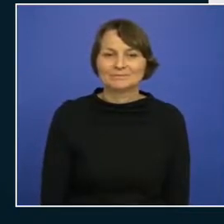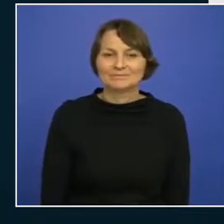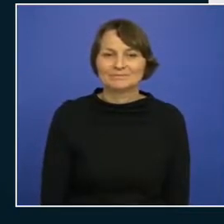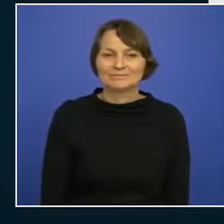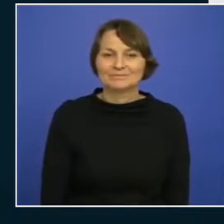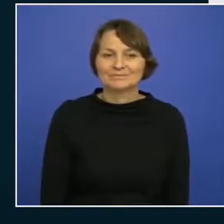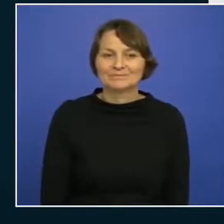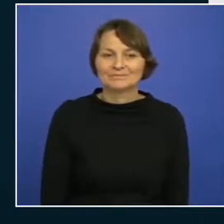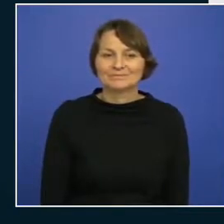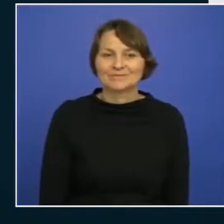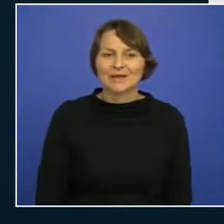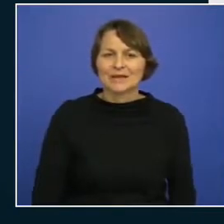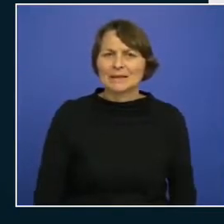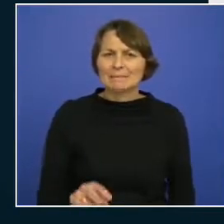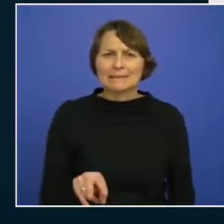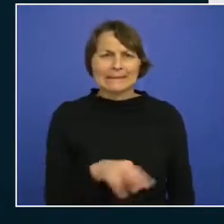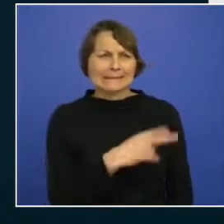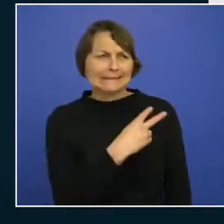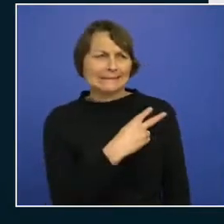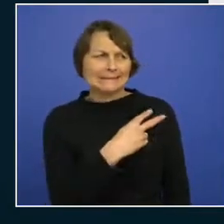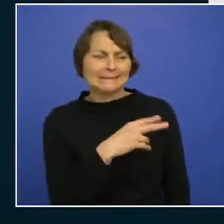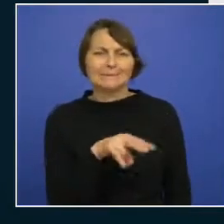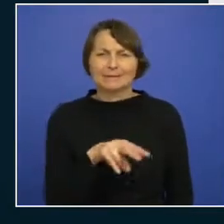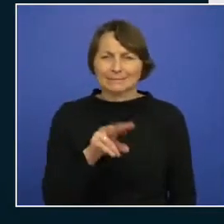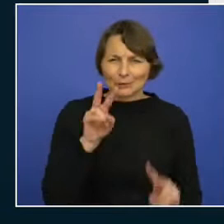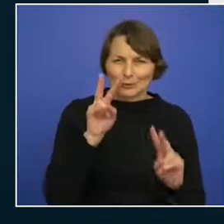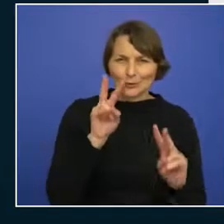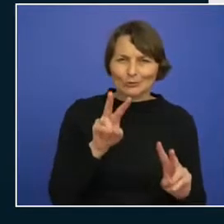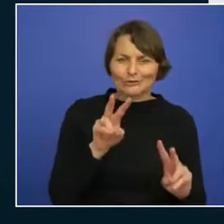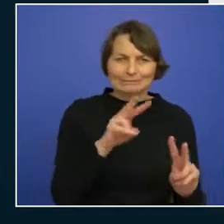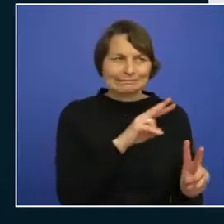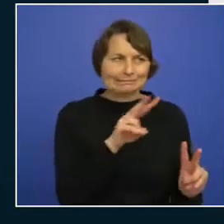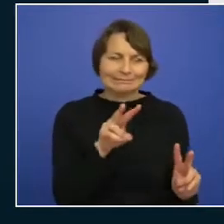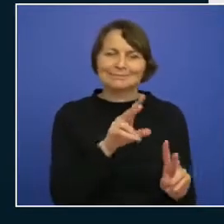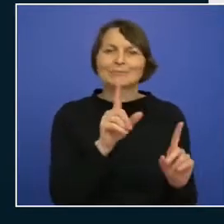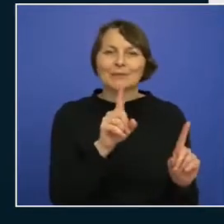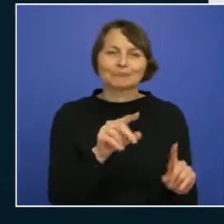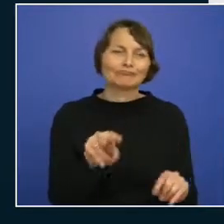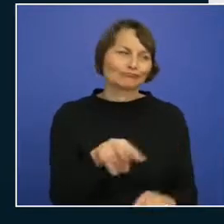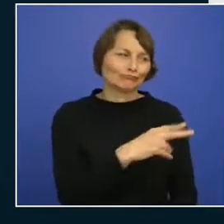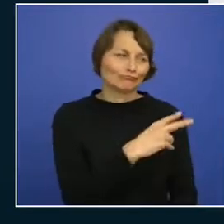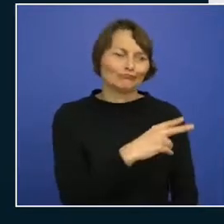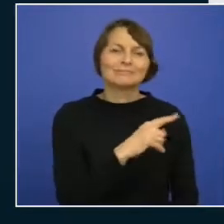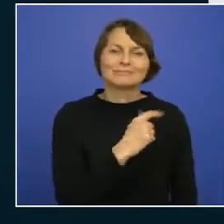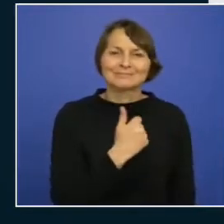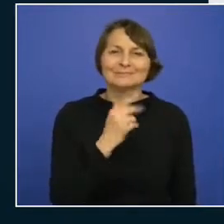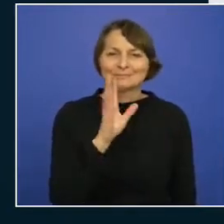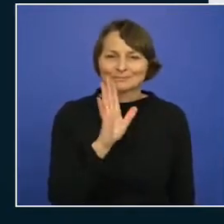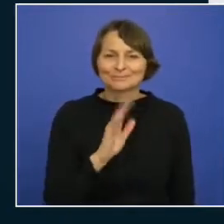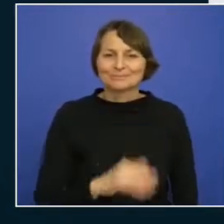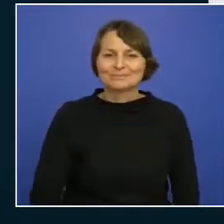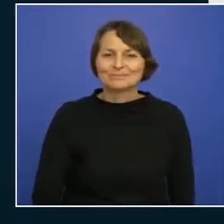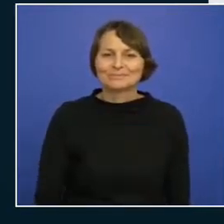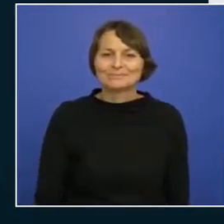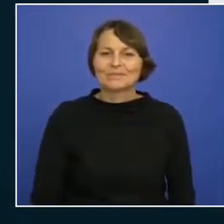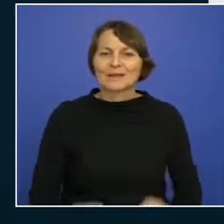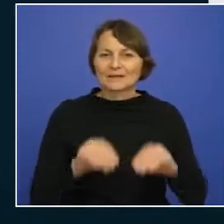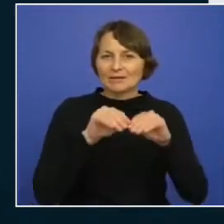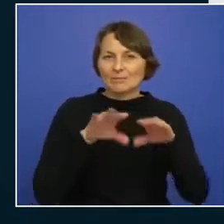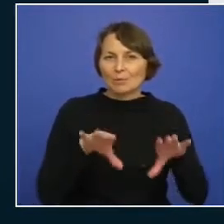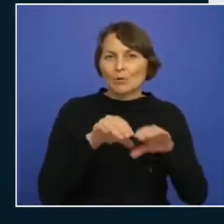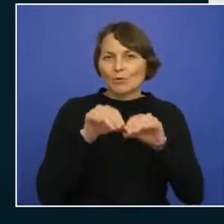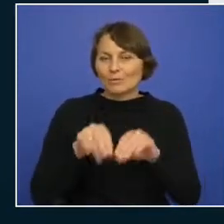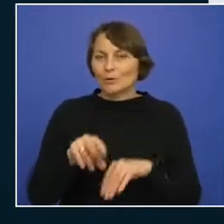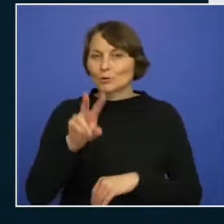into the camera anymore but what you'll see here is I deployed two resource groups